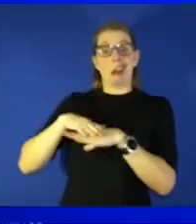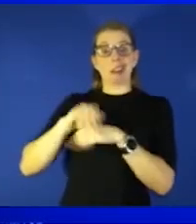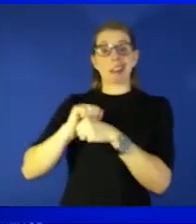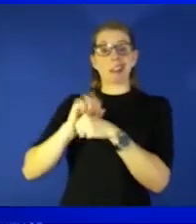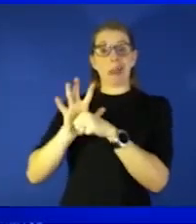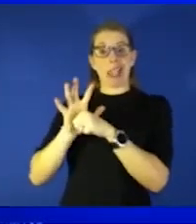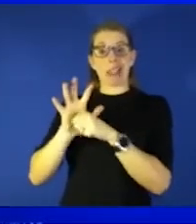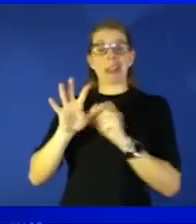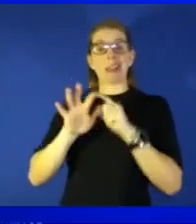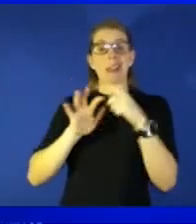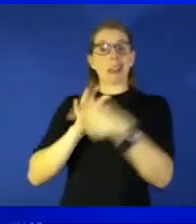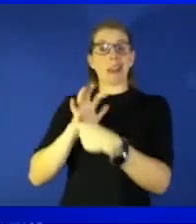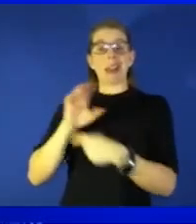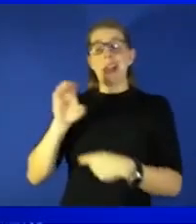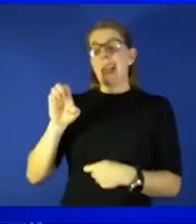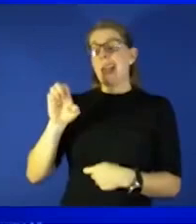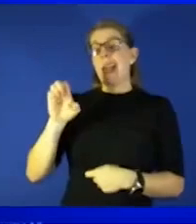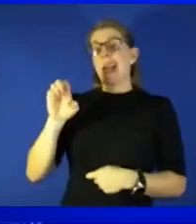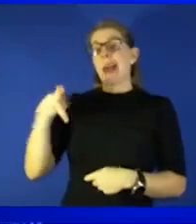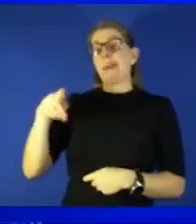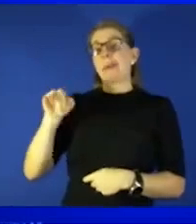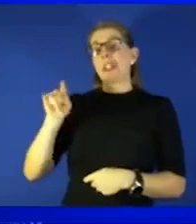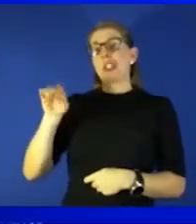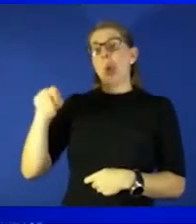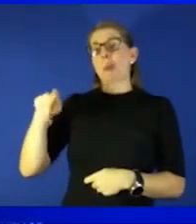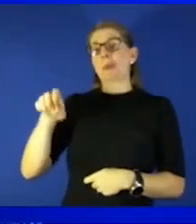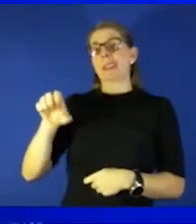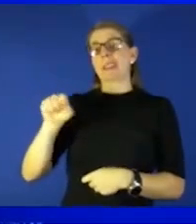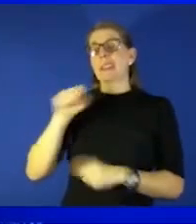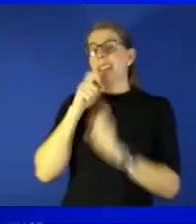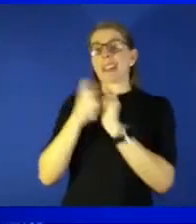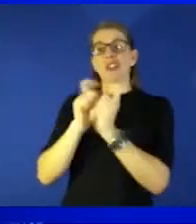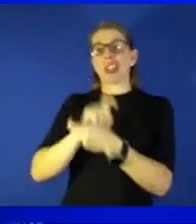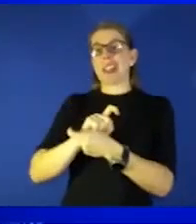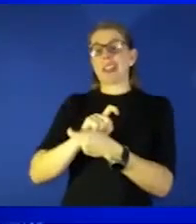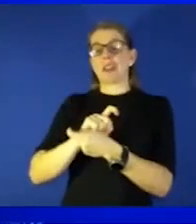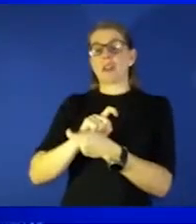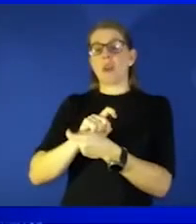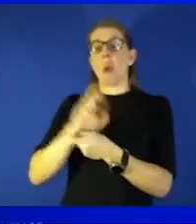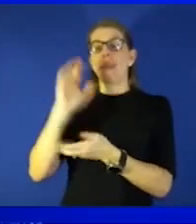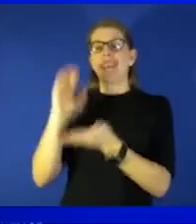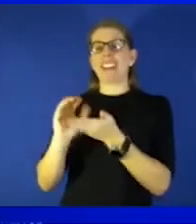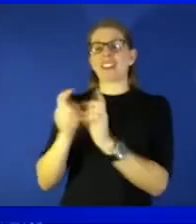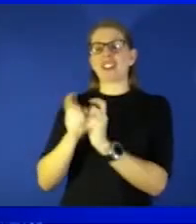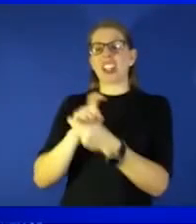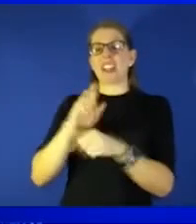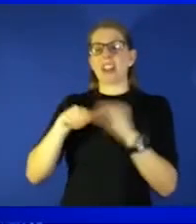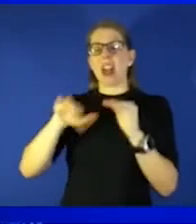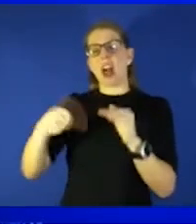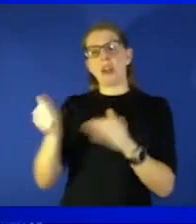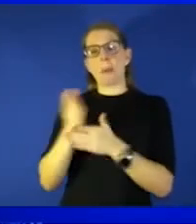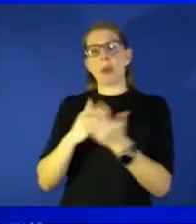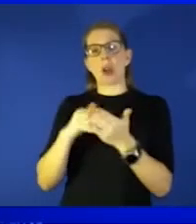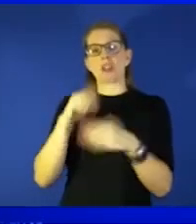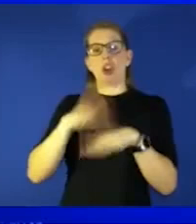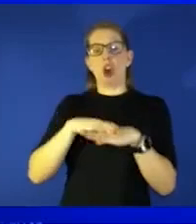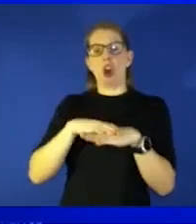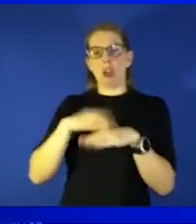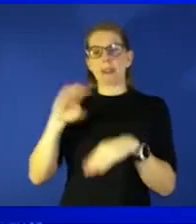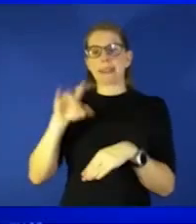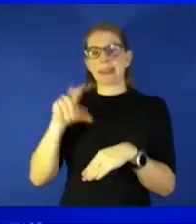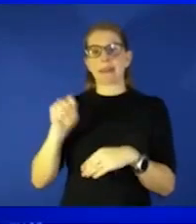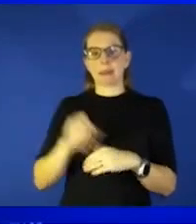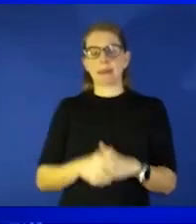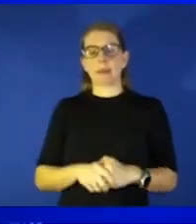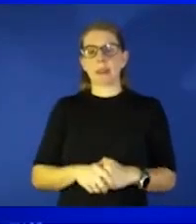epitopes is what they're called that remain unchanged or less change than some of those other parts on the change spike such as with